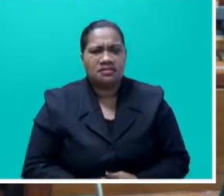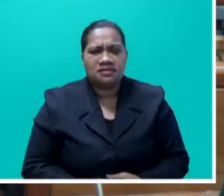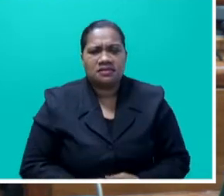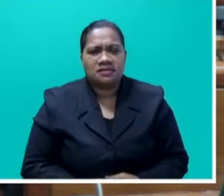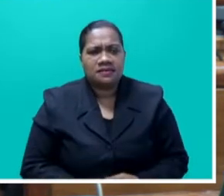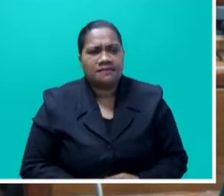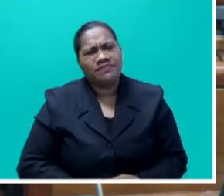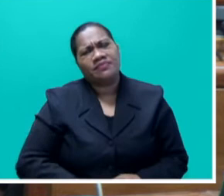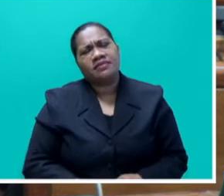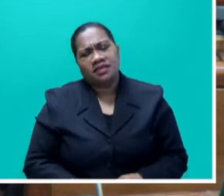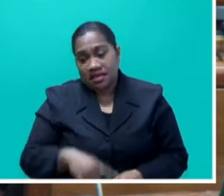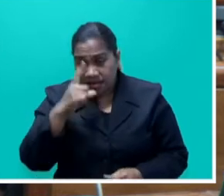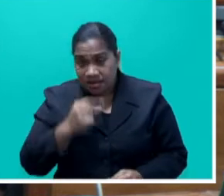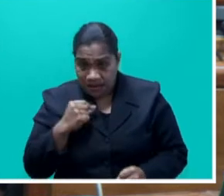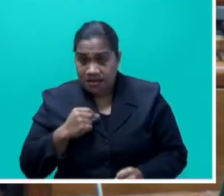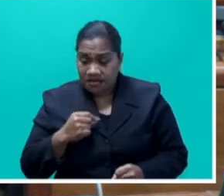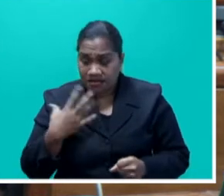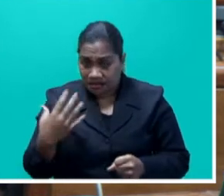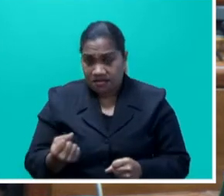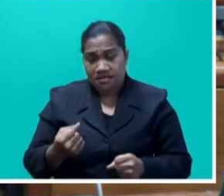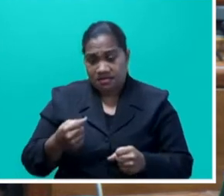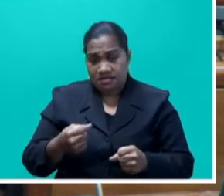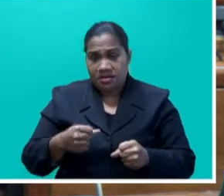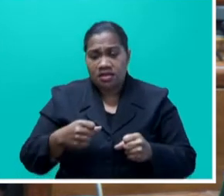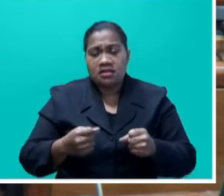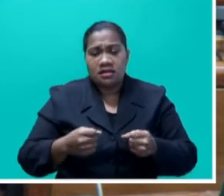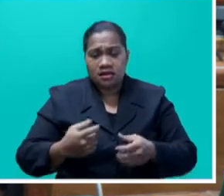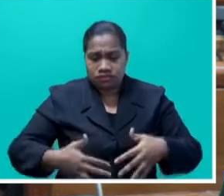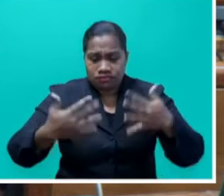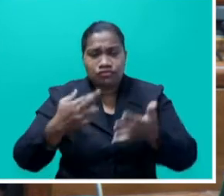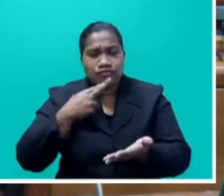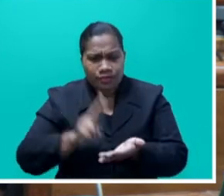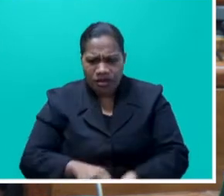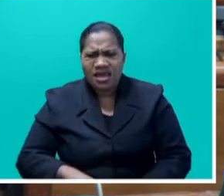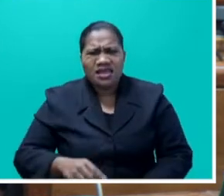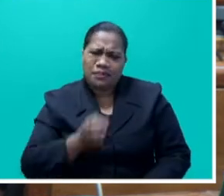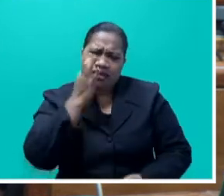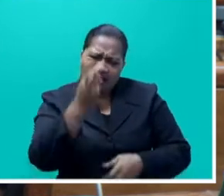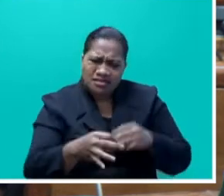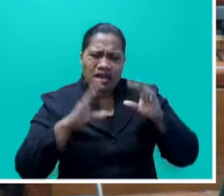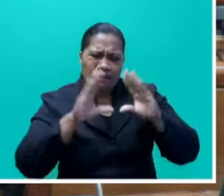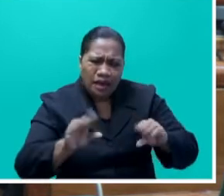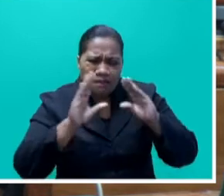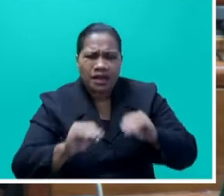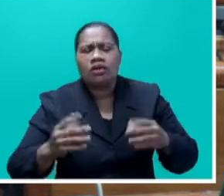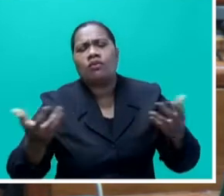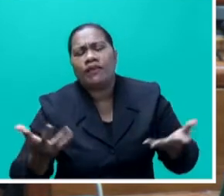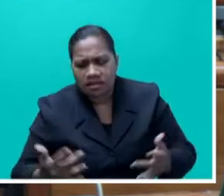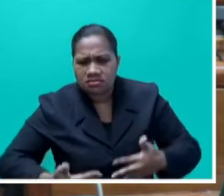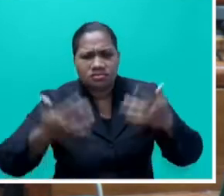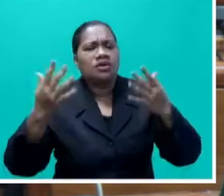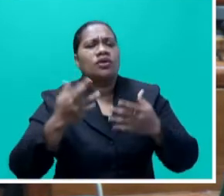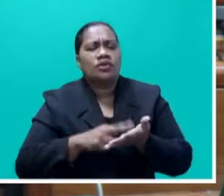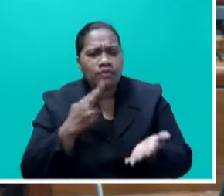they could have, they could have got the census report. They were harping about it, where is the census report, where is the census report, Mr Speaker say. Go to our homepage